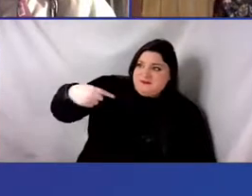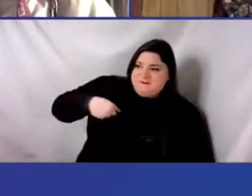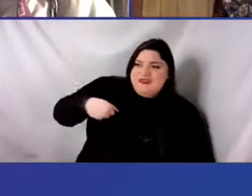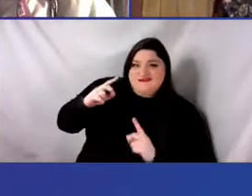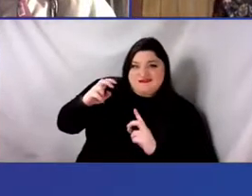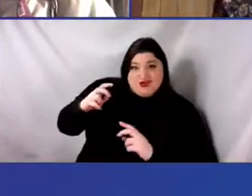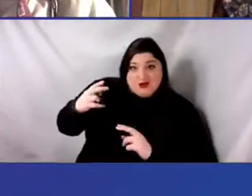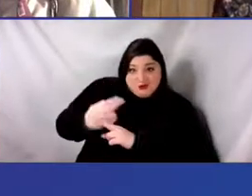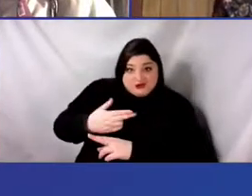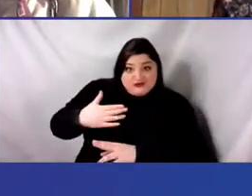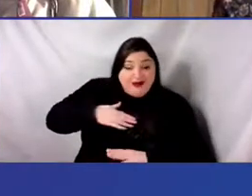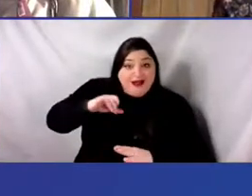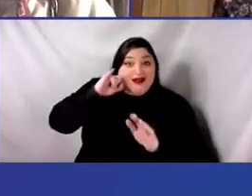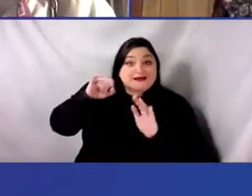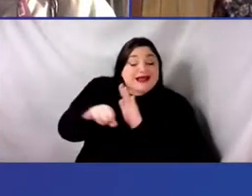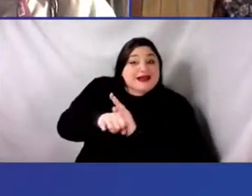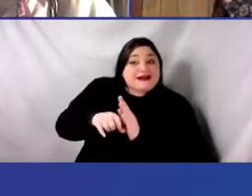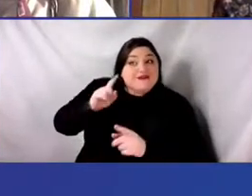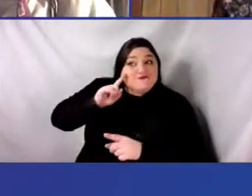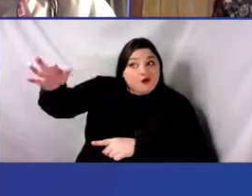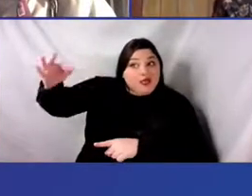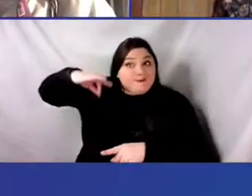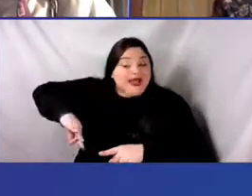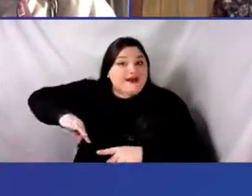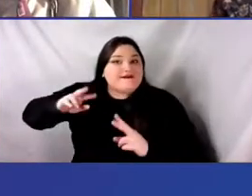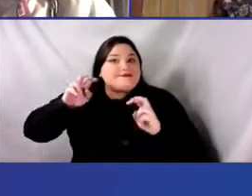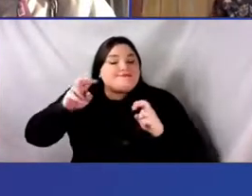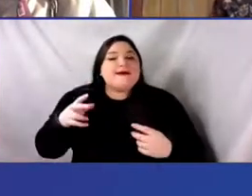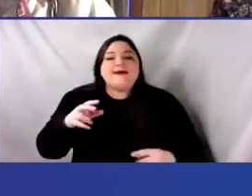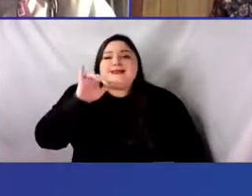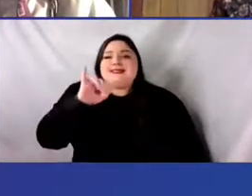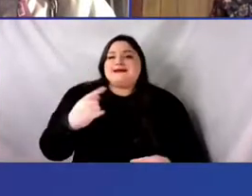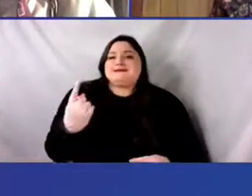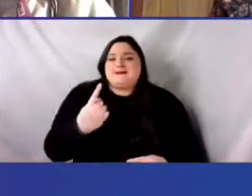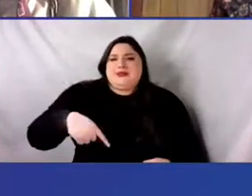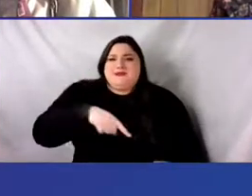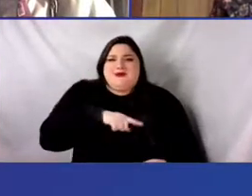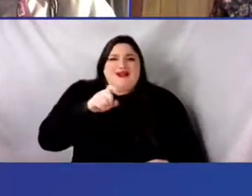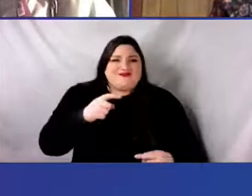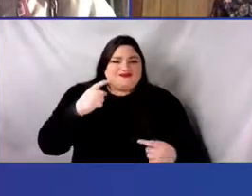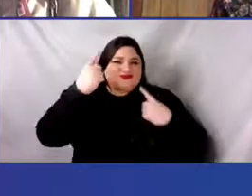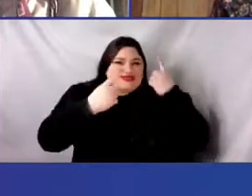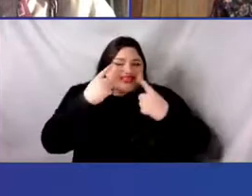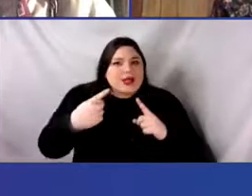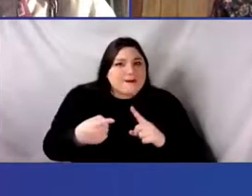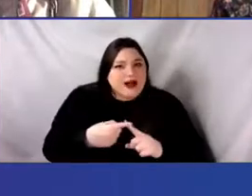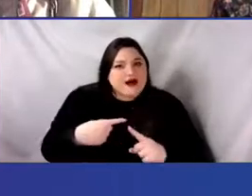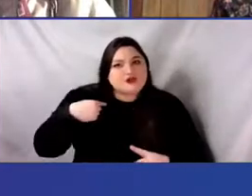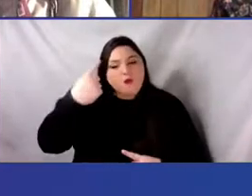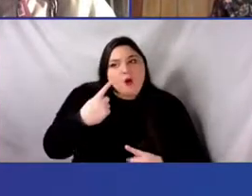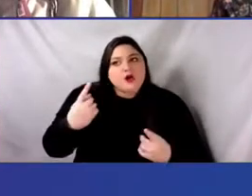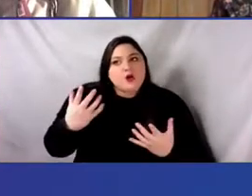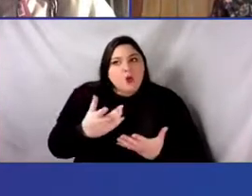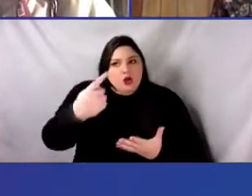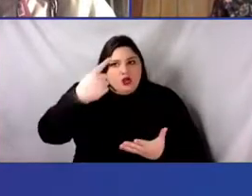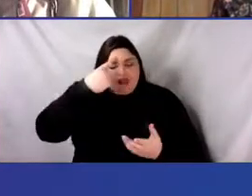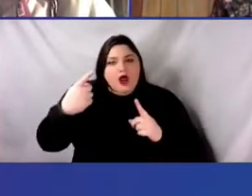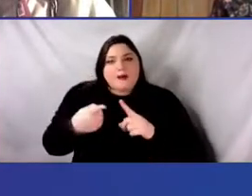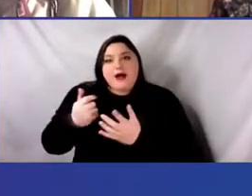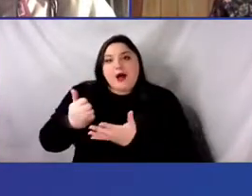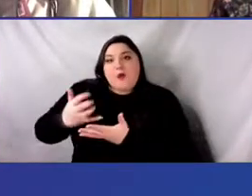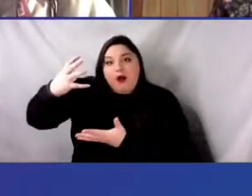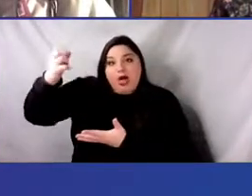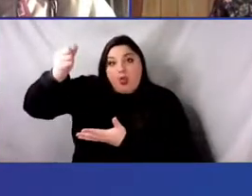and reparations happen. So what do we, what do we think about, um, how wealth holders are recruiting artists